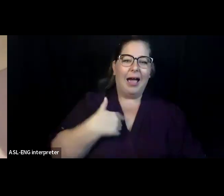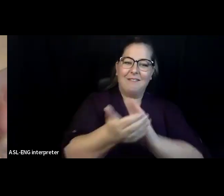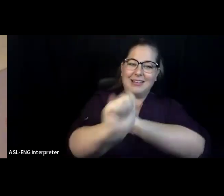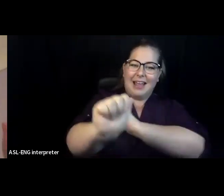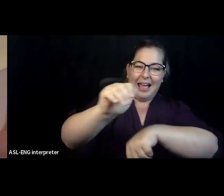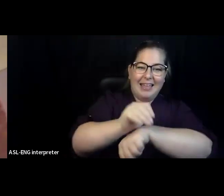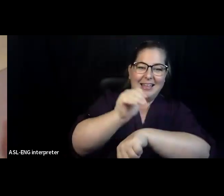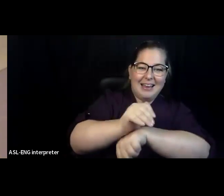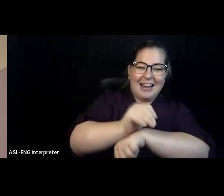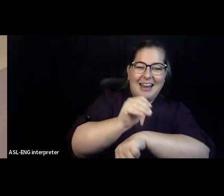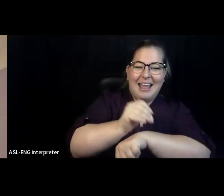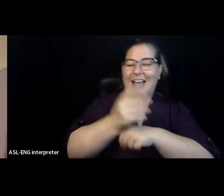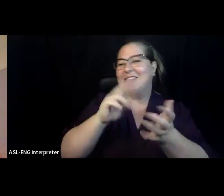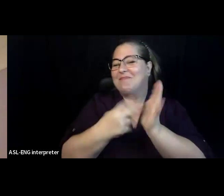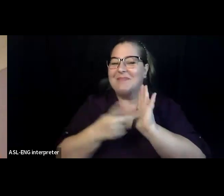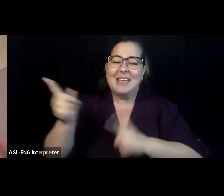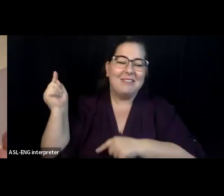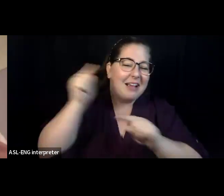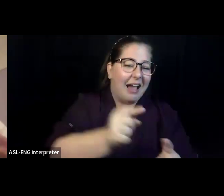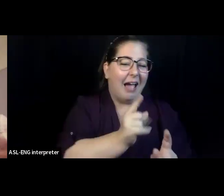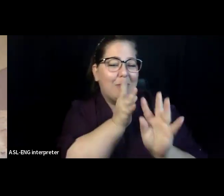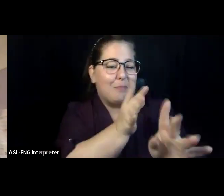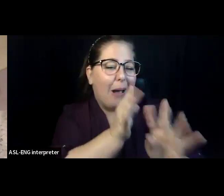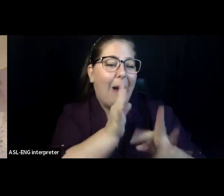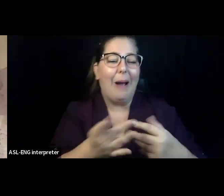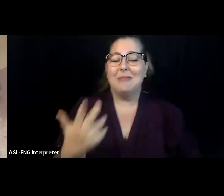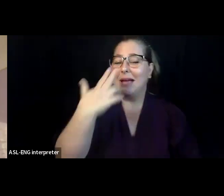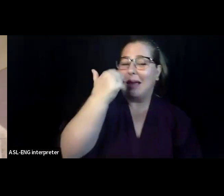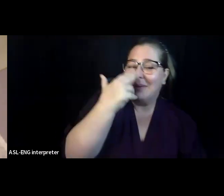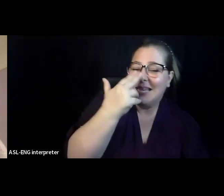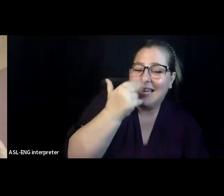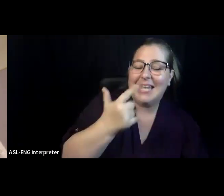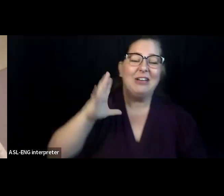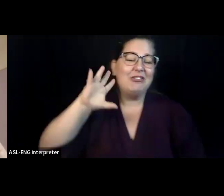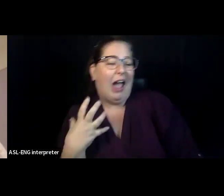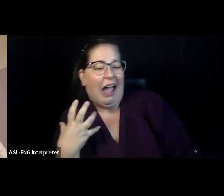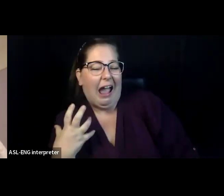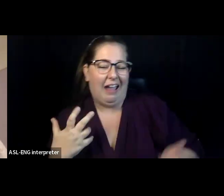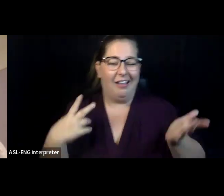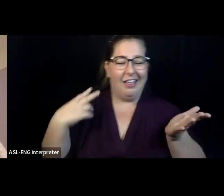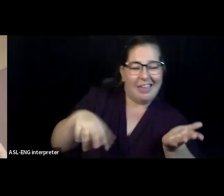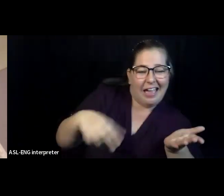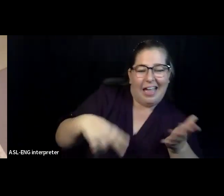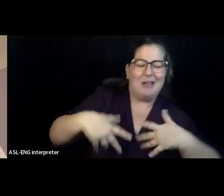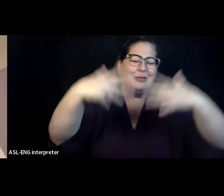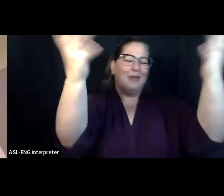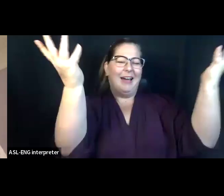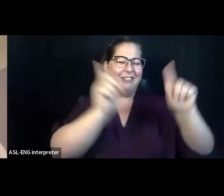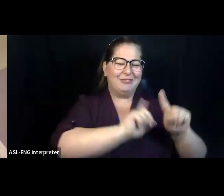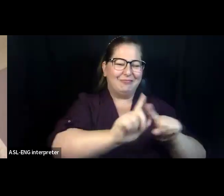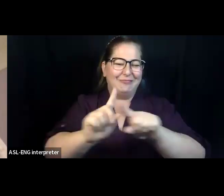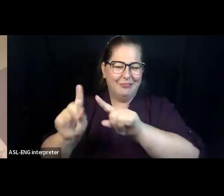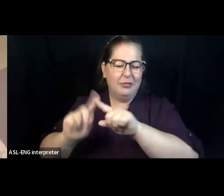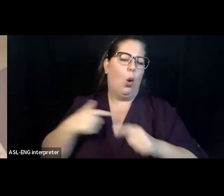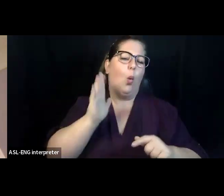rich, like community of performance and creativity that we have. Um, we are, I